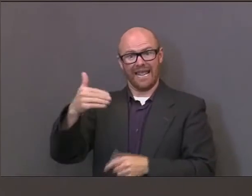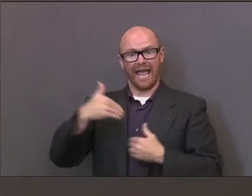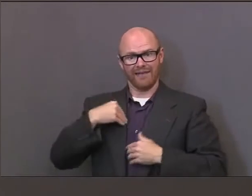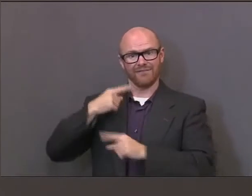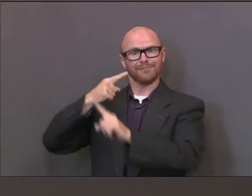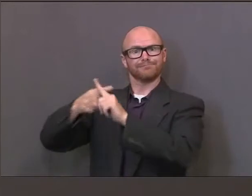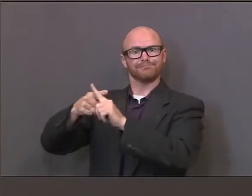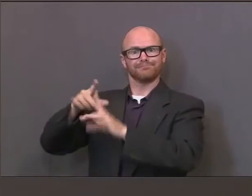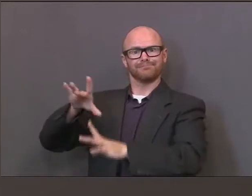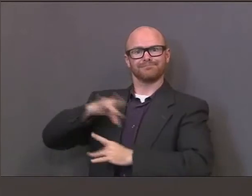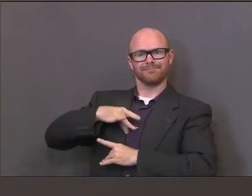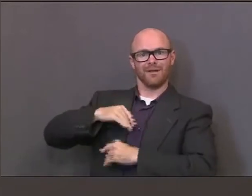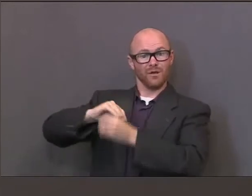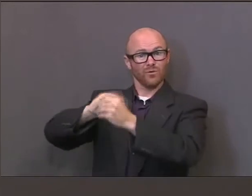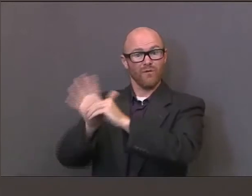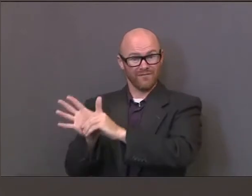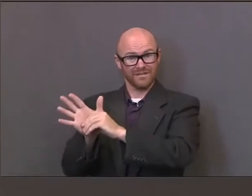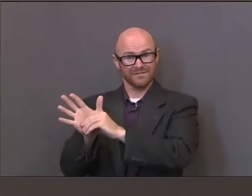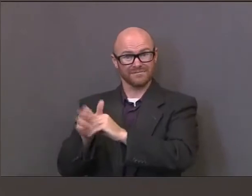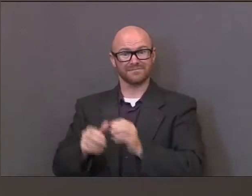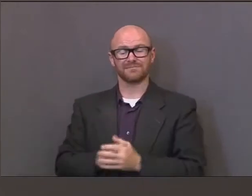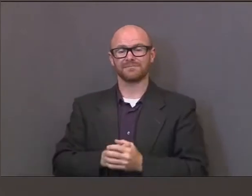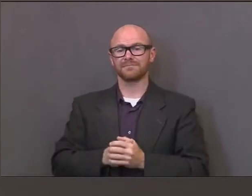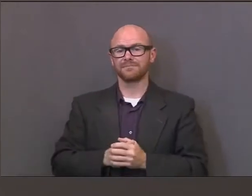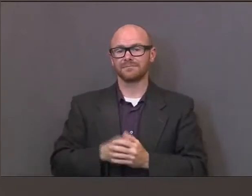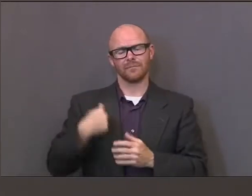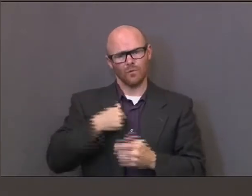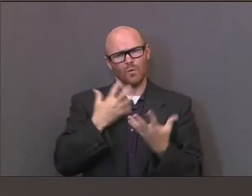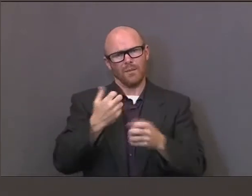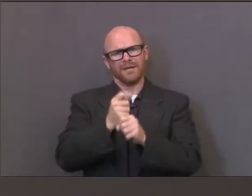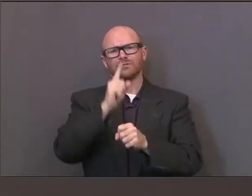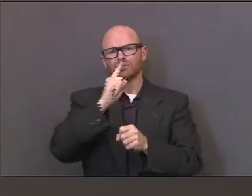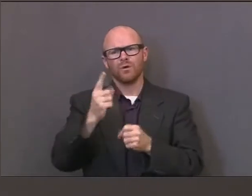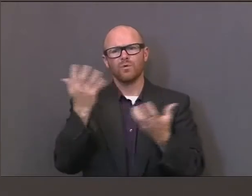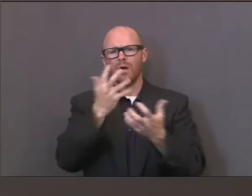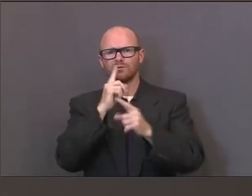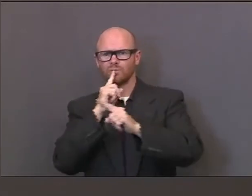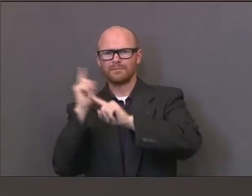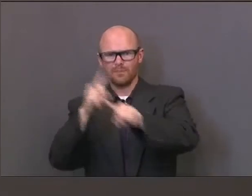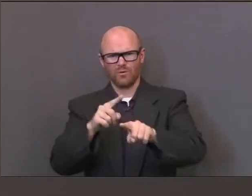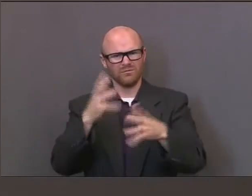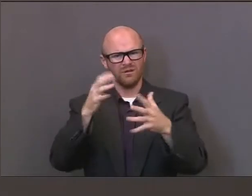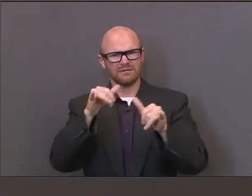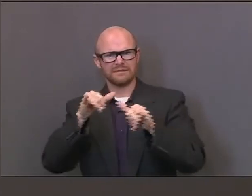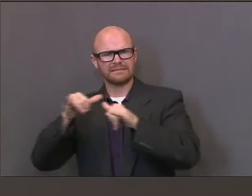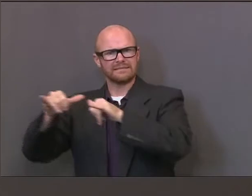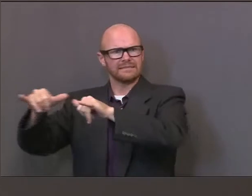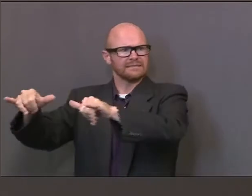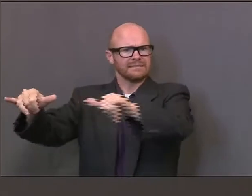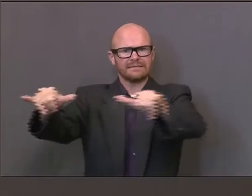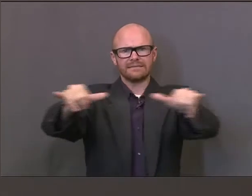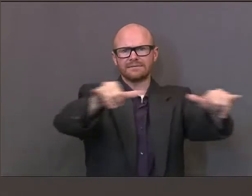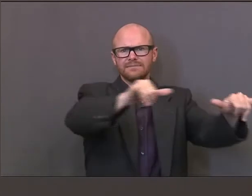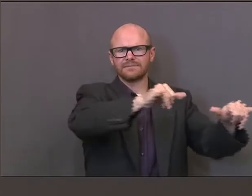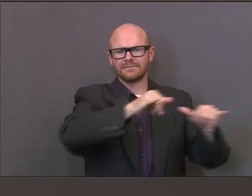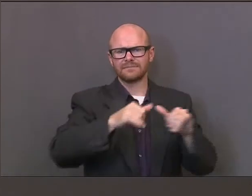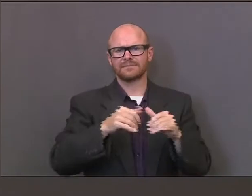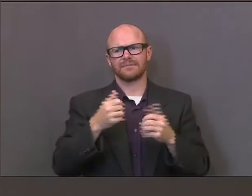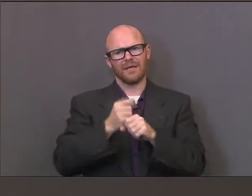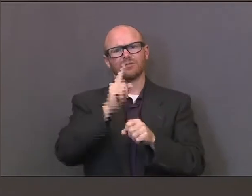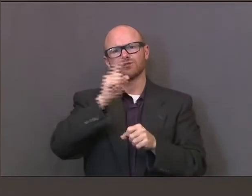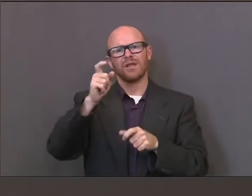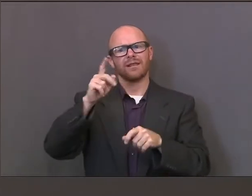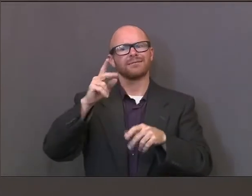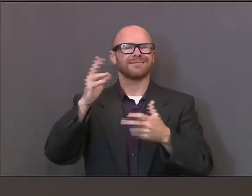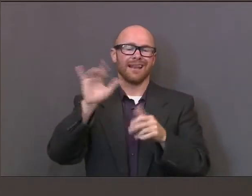process that we have to ensure that what is reported is consistent with that certification, as well as then the normal processes of the OME